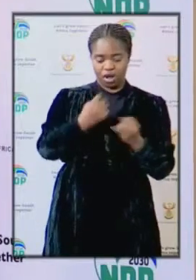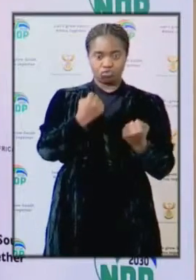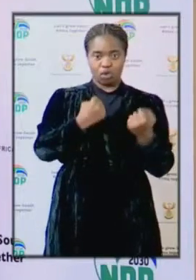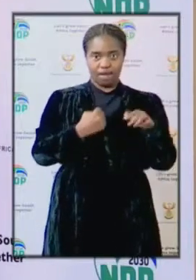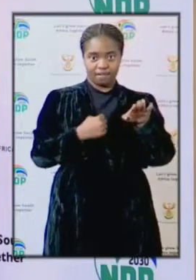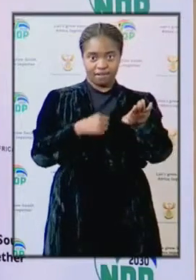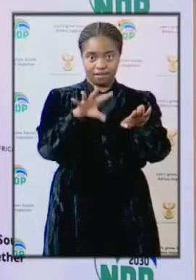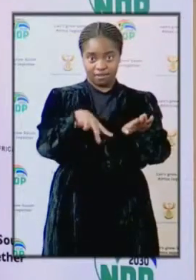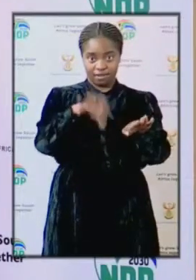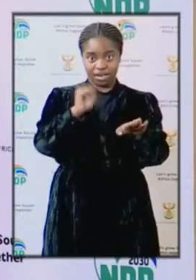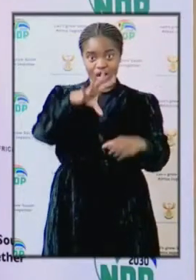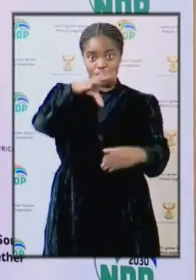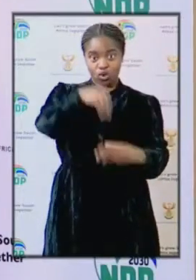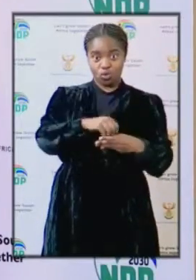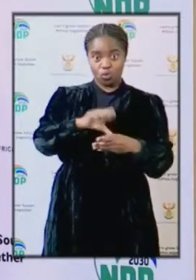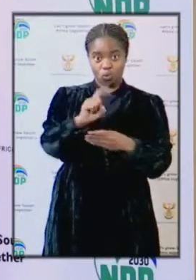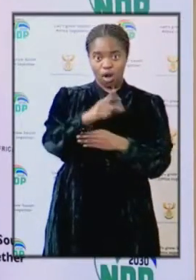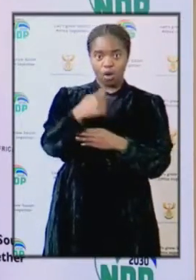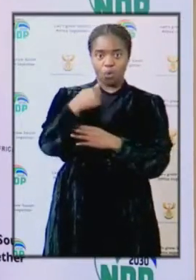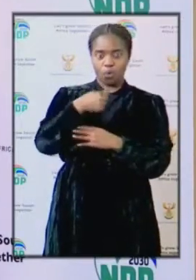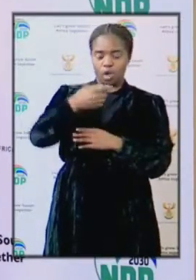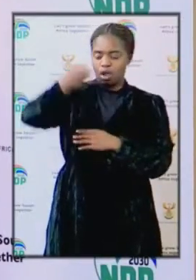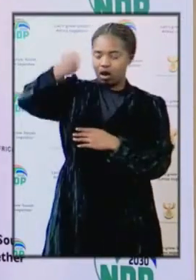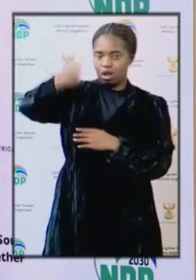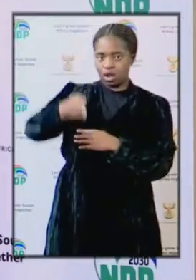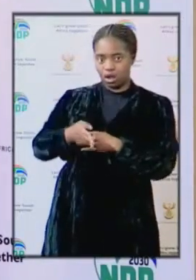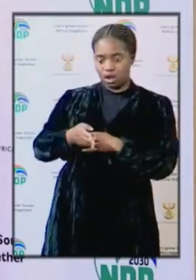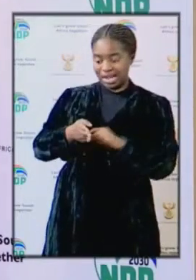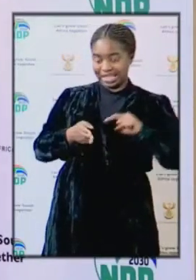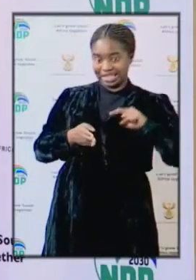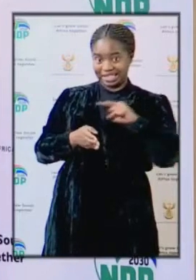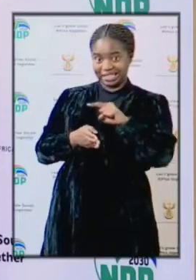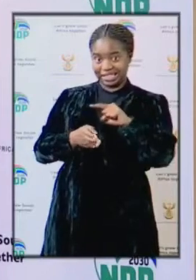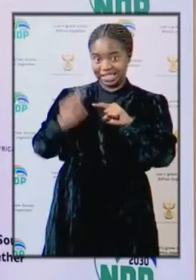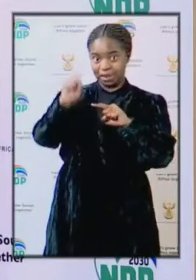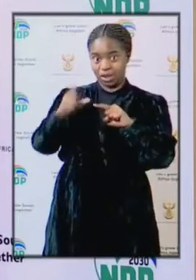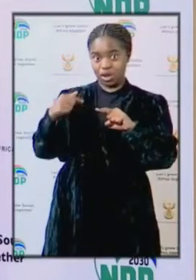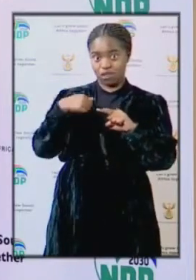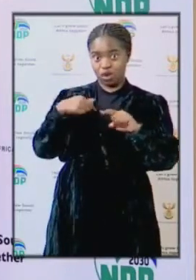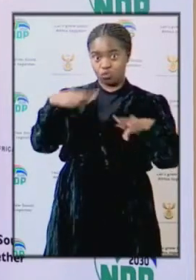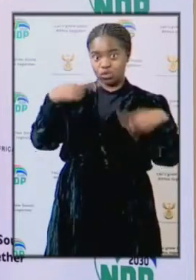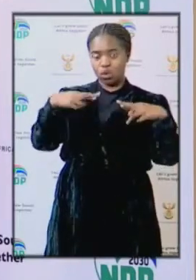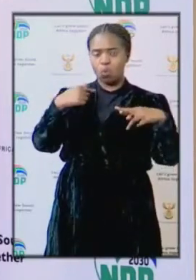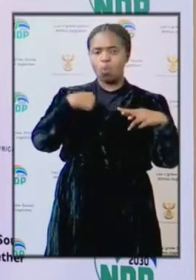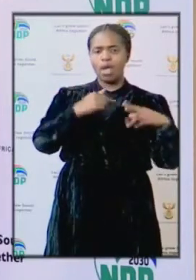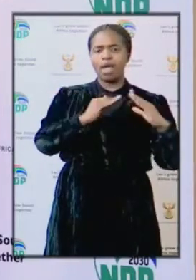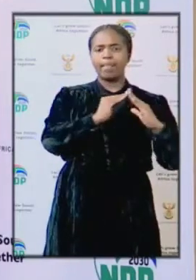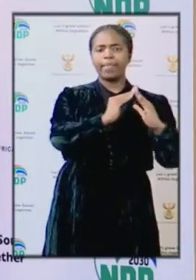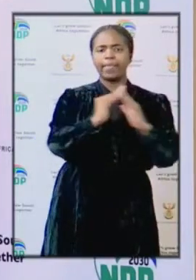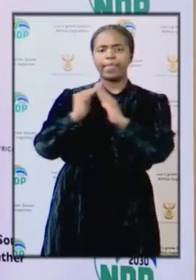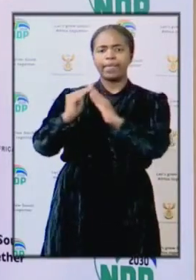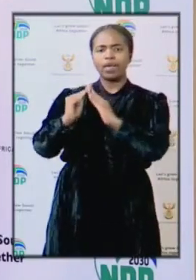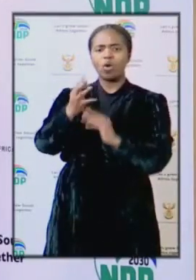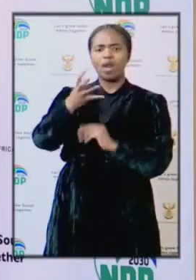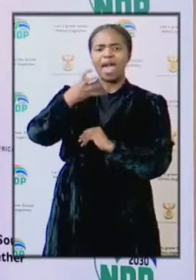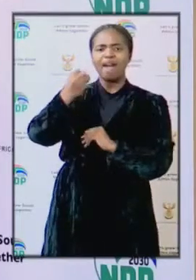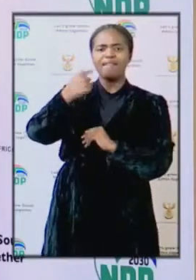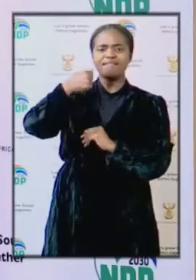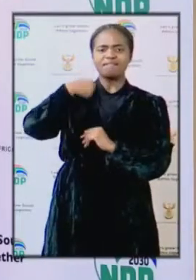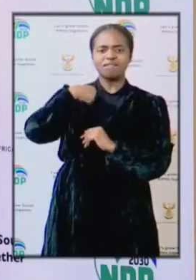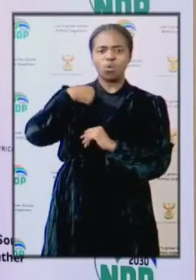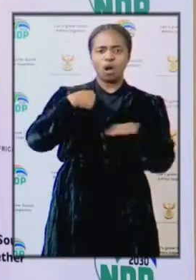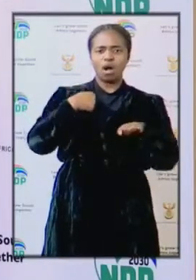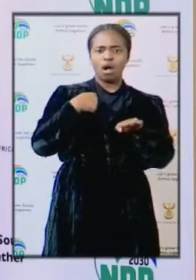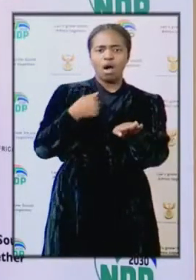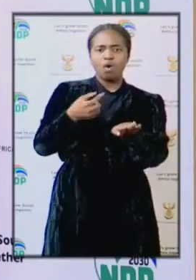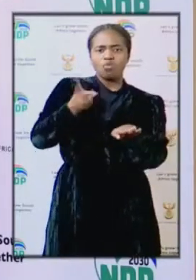-through. This includes the side cab where you arrive, especially those of restaurants in the township who do not have facilities